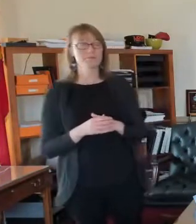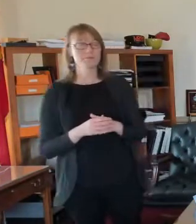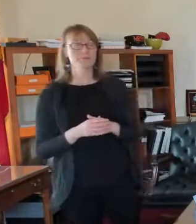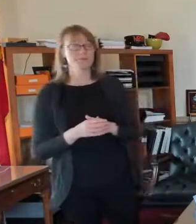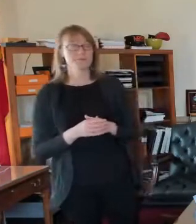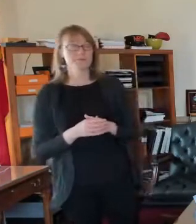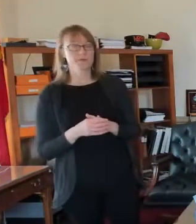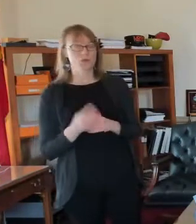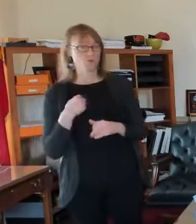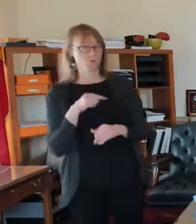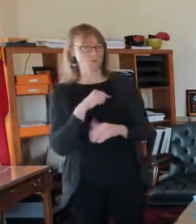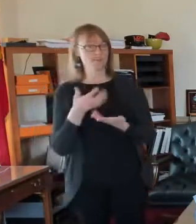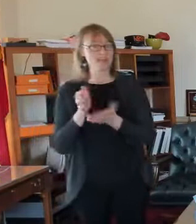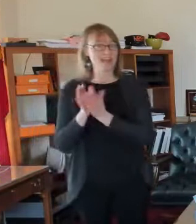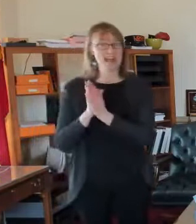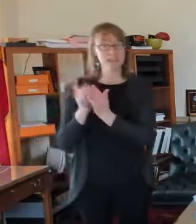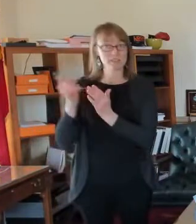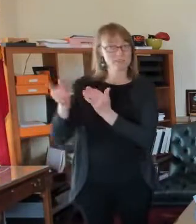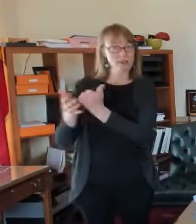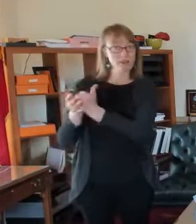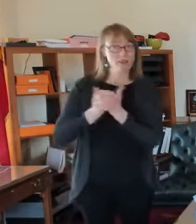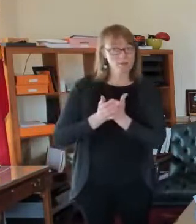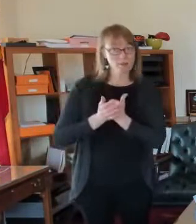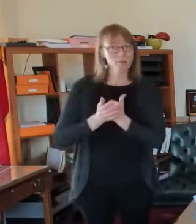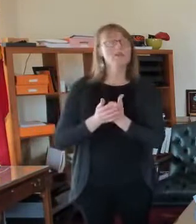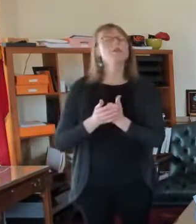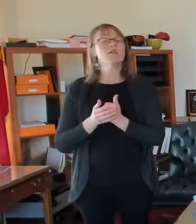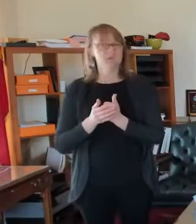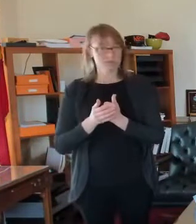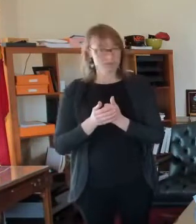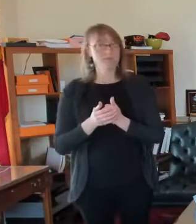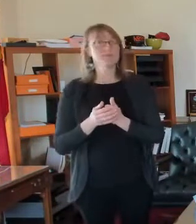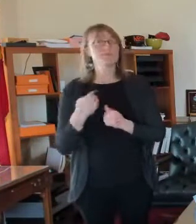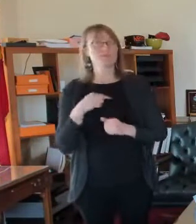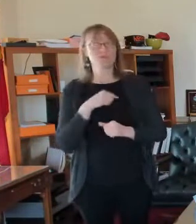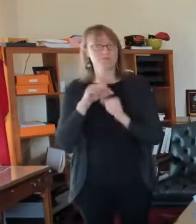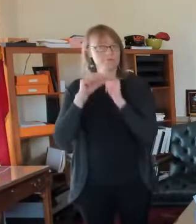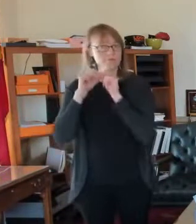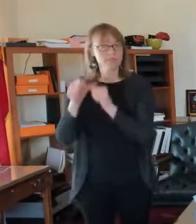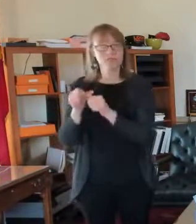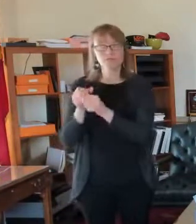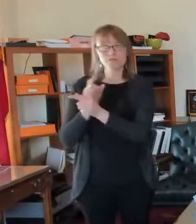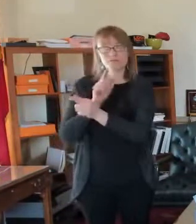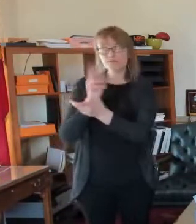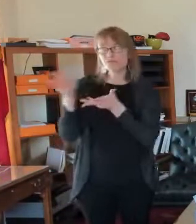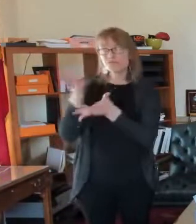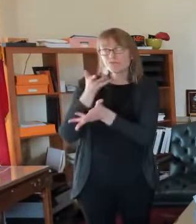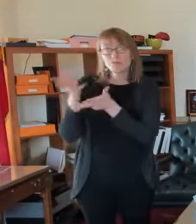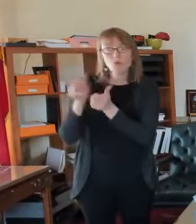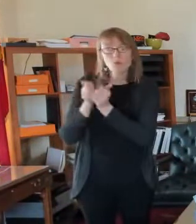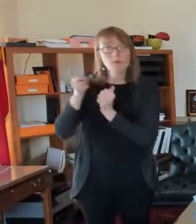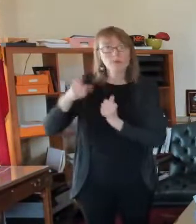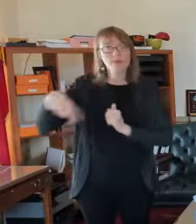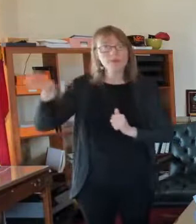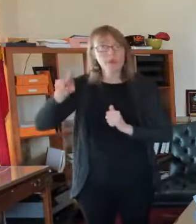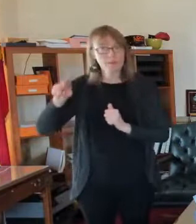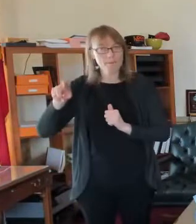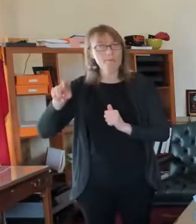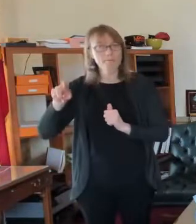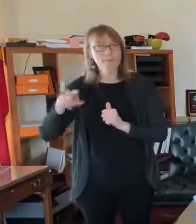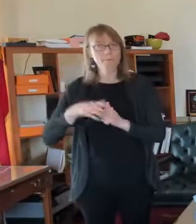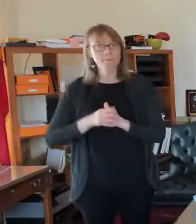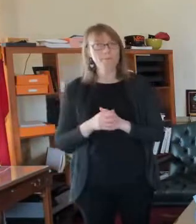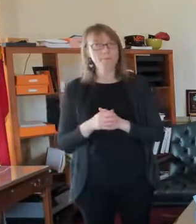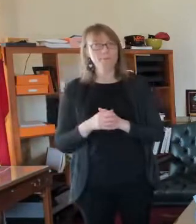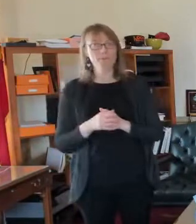so we have asked for that assistance. And when we are continuing to work with them and, you know, this report comes at no cost